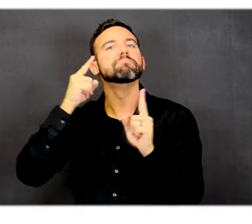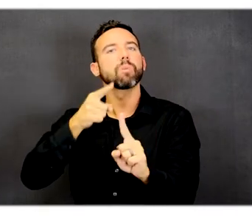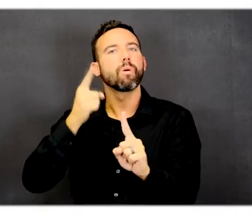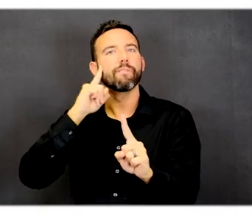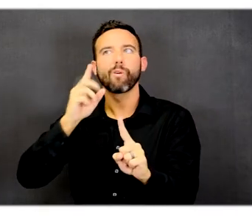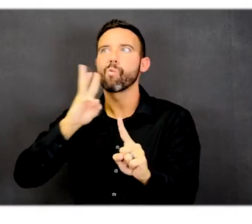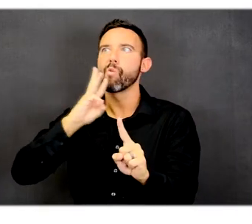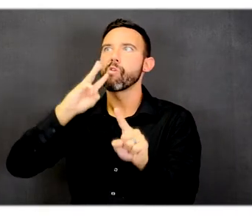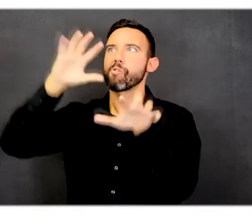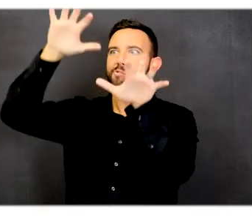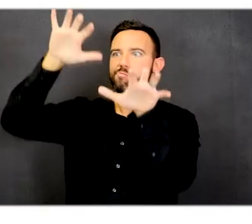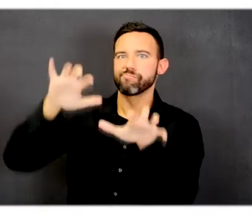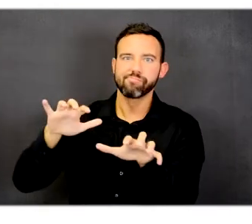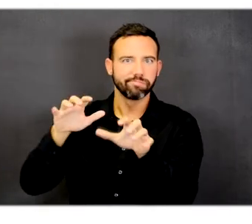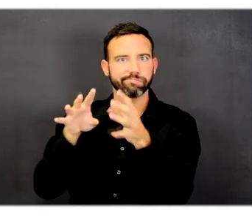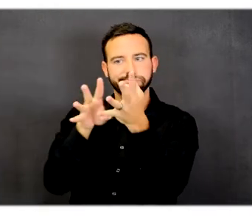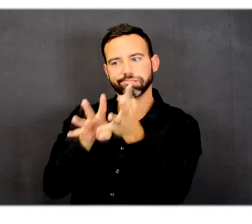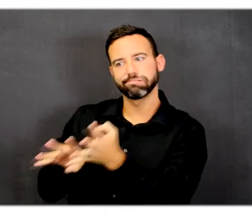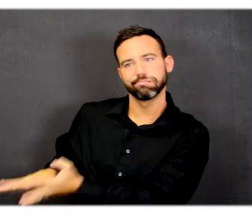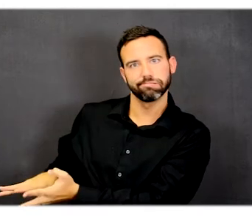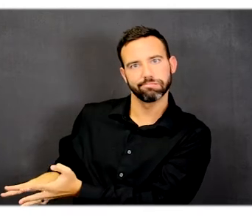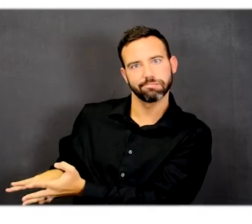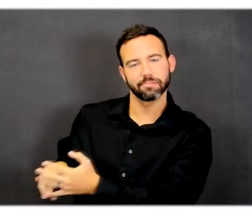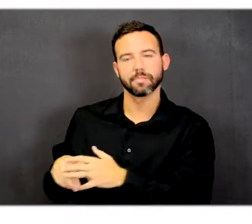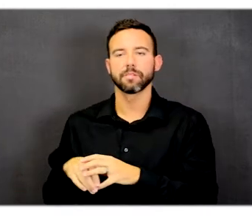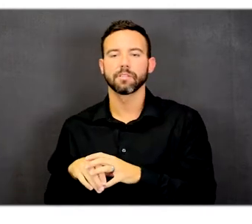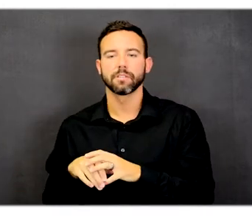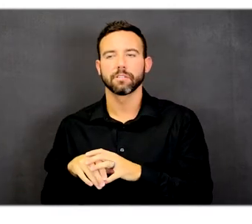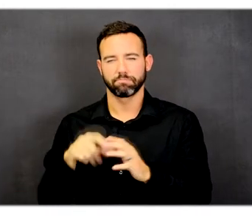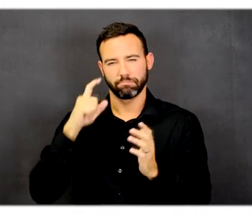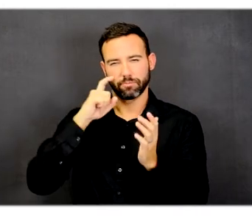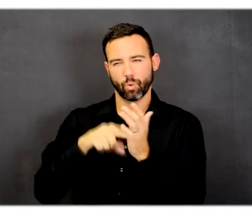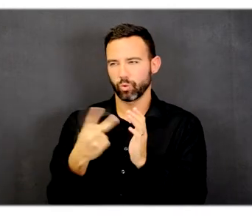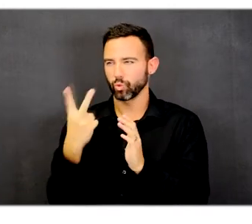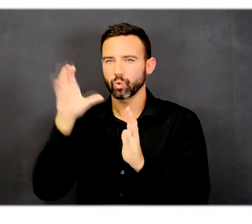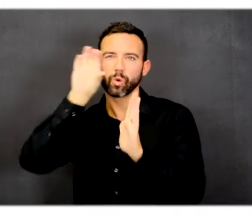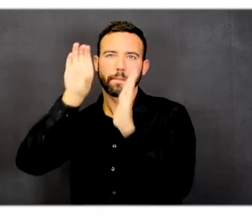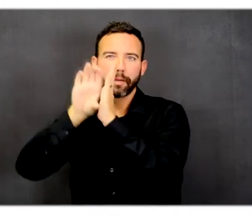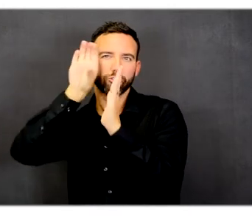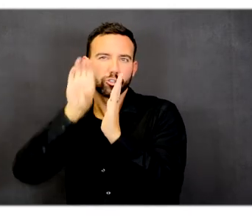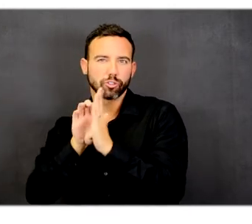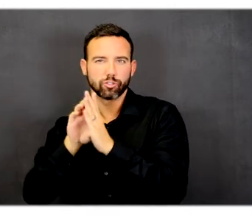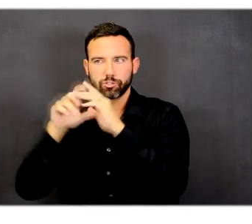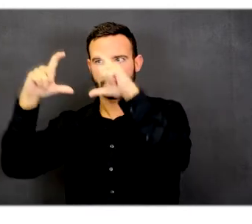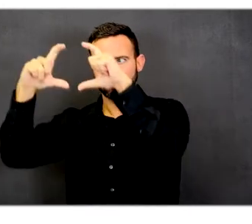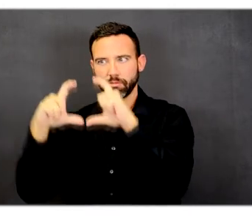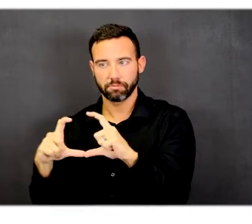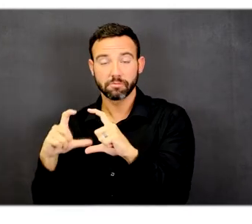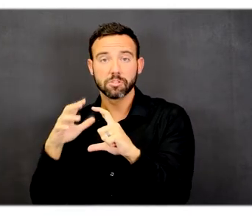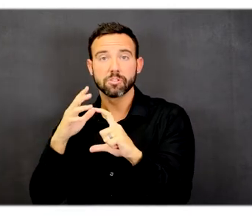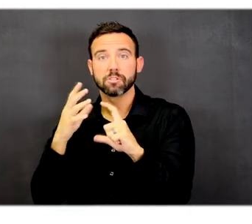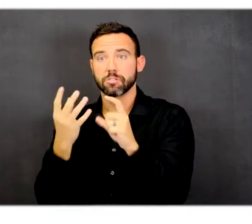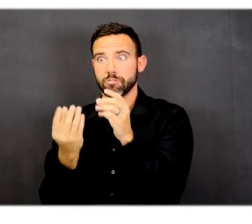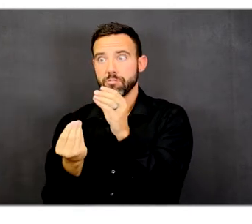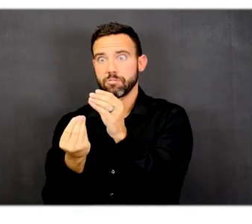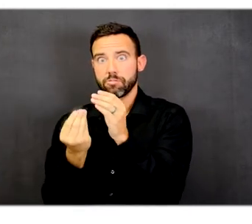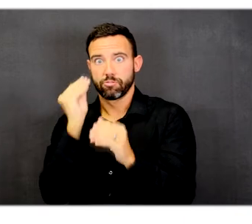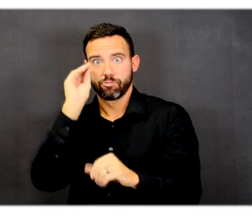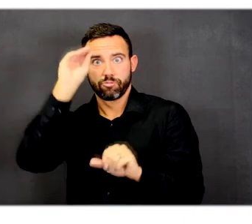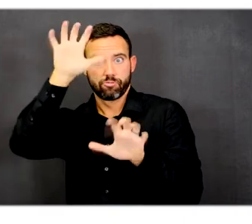To the right of the diagram there are two photographs. One shows a rain garden adjacent to a sidewalk.